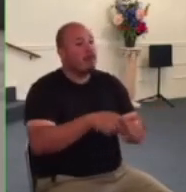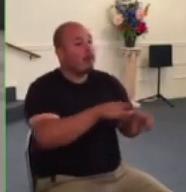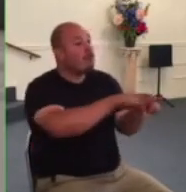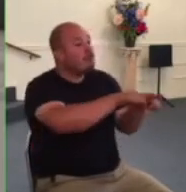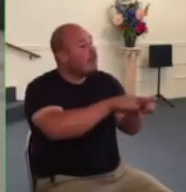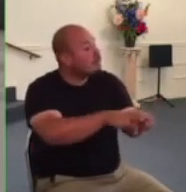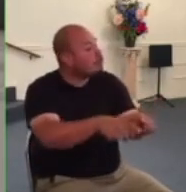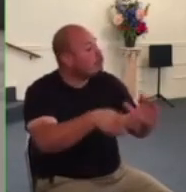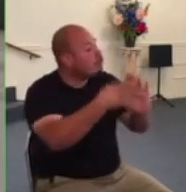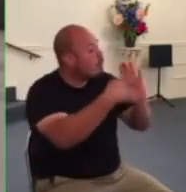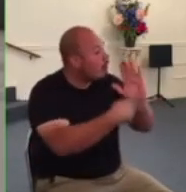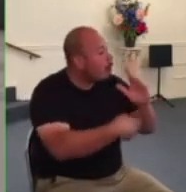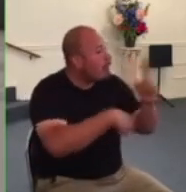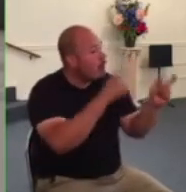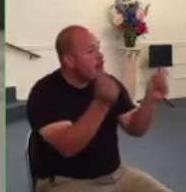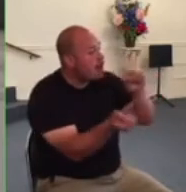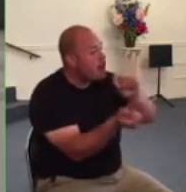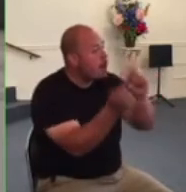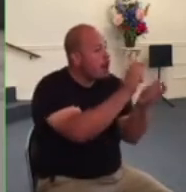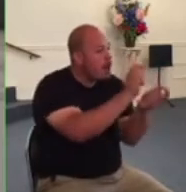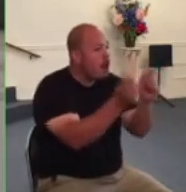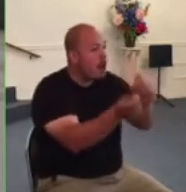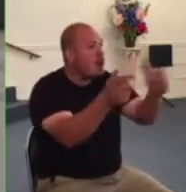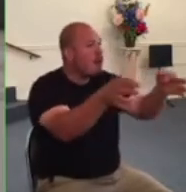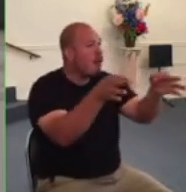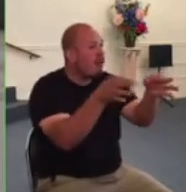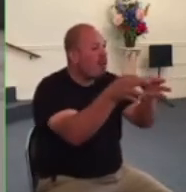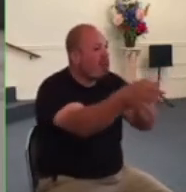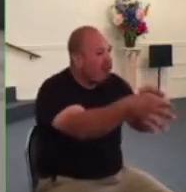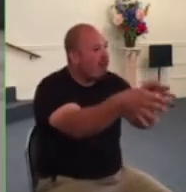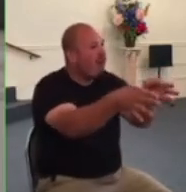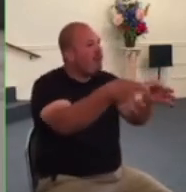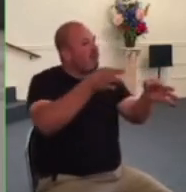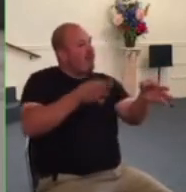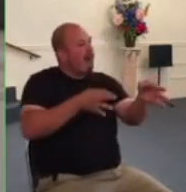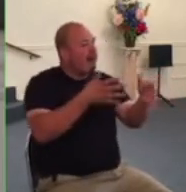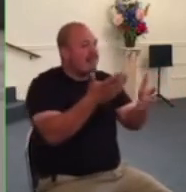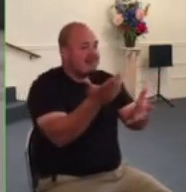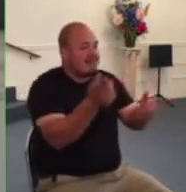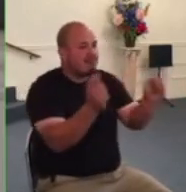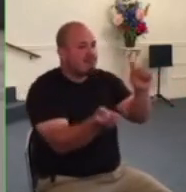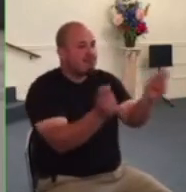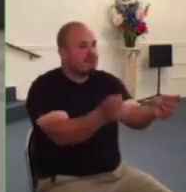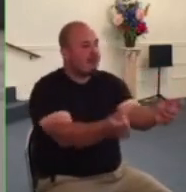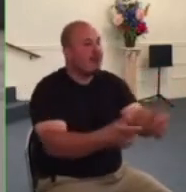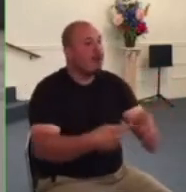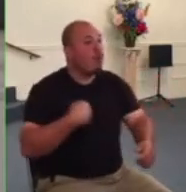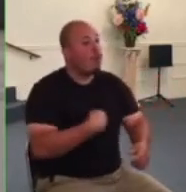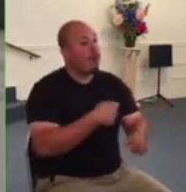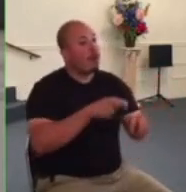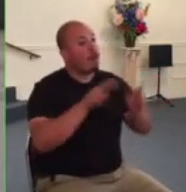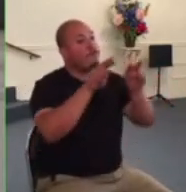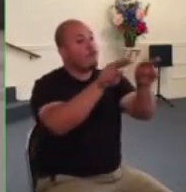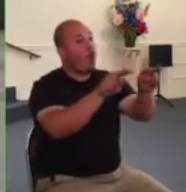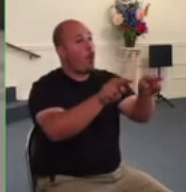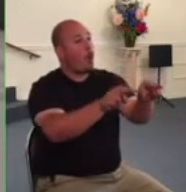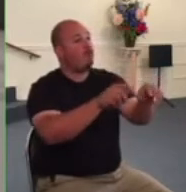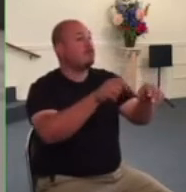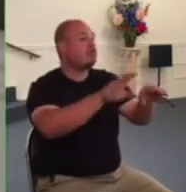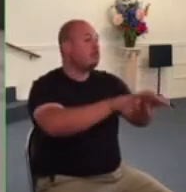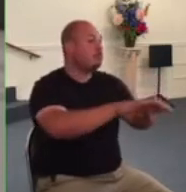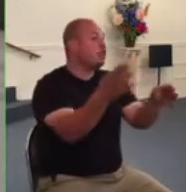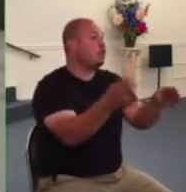imposed and then have shifted from time to time even today as we look forward to reopening fully soon